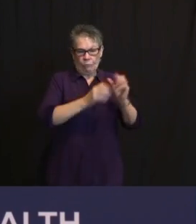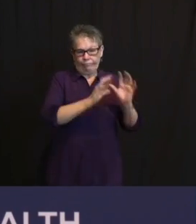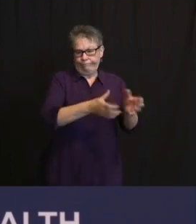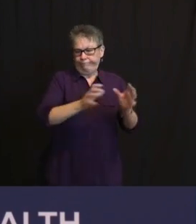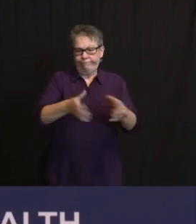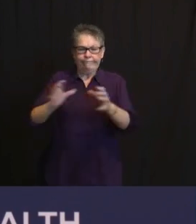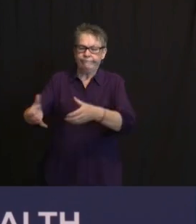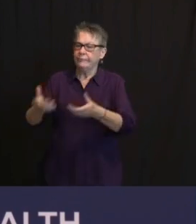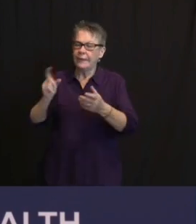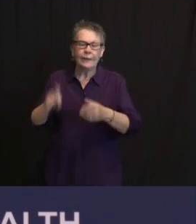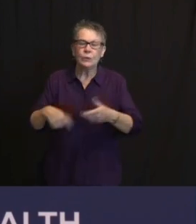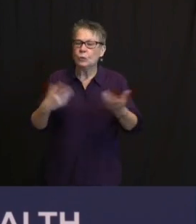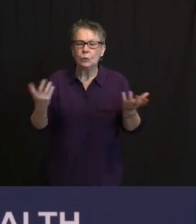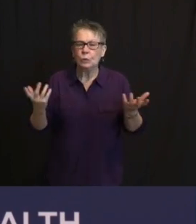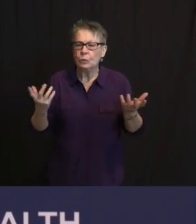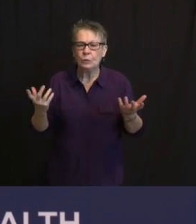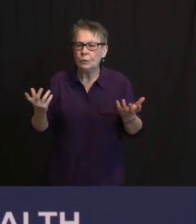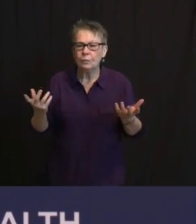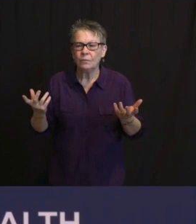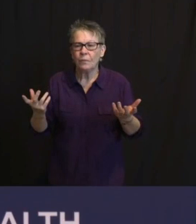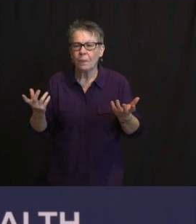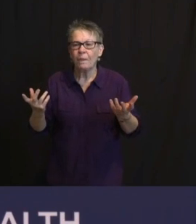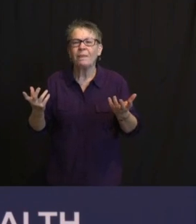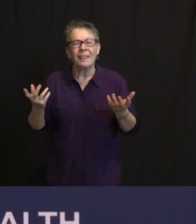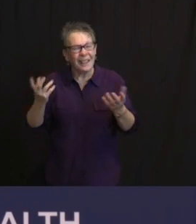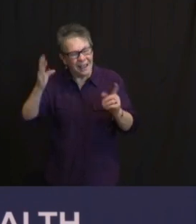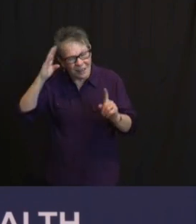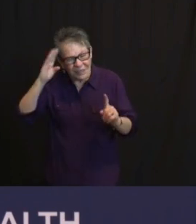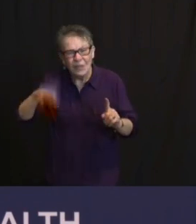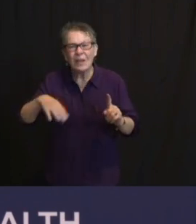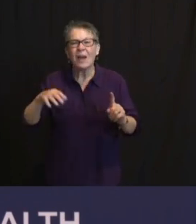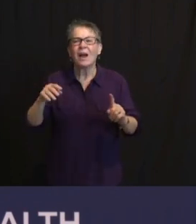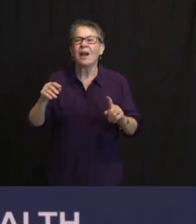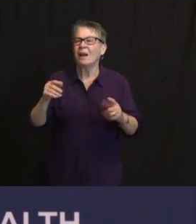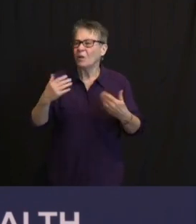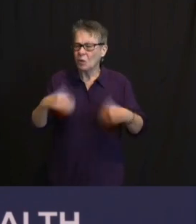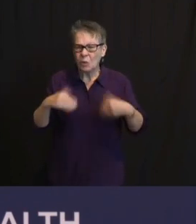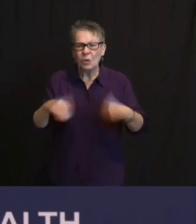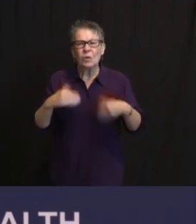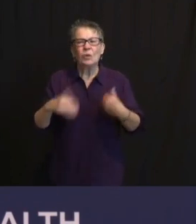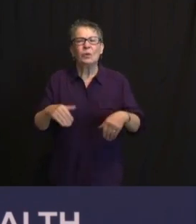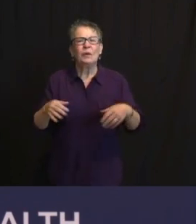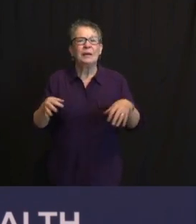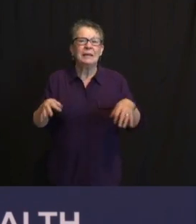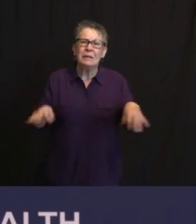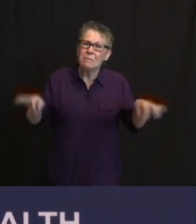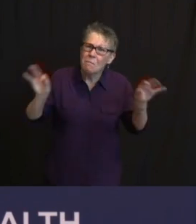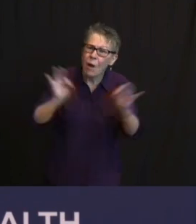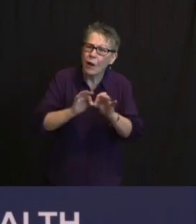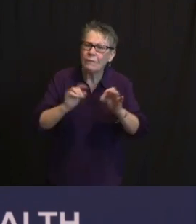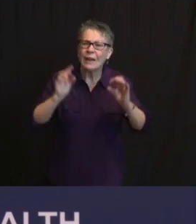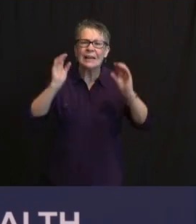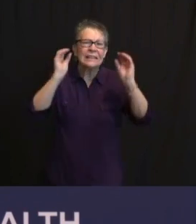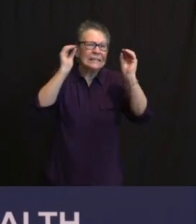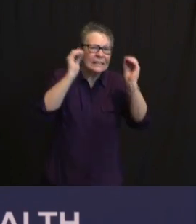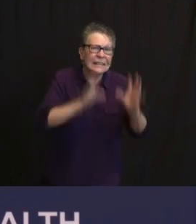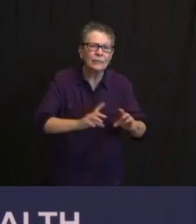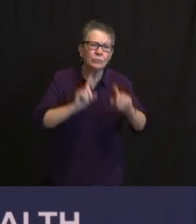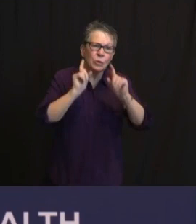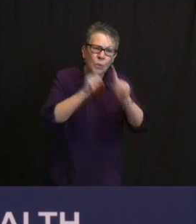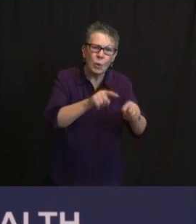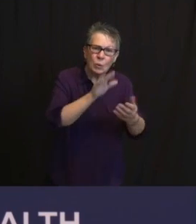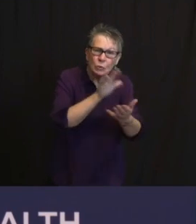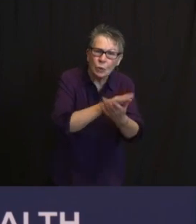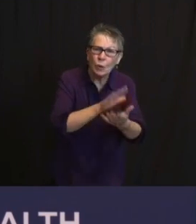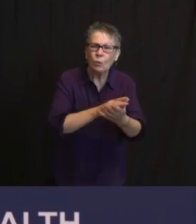WE KNOW THERE'S AN ENORMOUS IMPERATIVE TO GET OUR KIDS SAFELY, RESPONSIBLY, EDUCATORS BACK IN SCHOOL IN PERSON. RETAIL WORKERS,